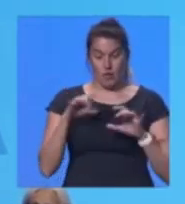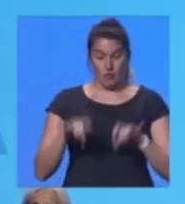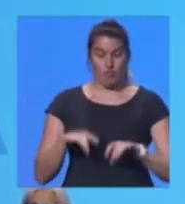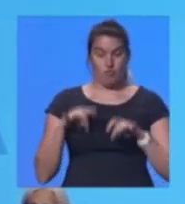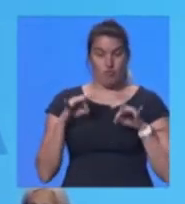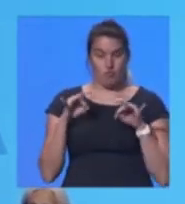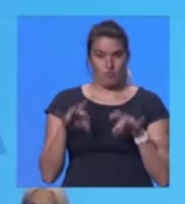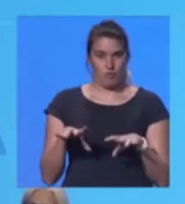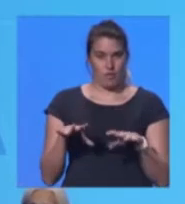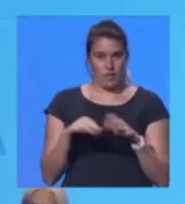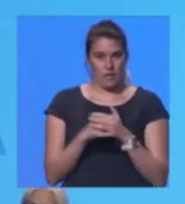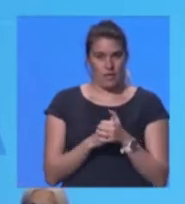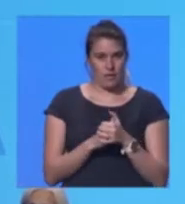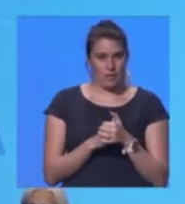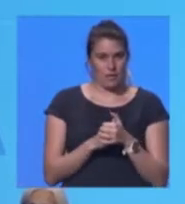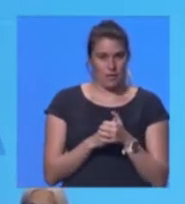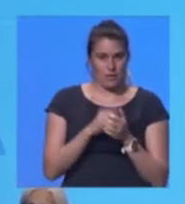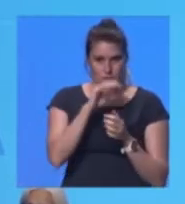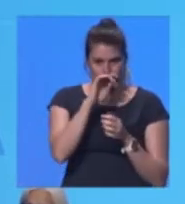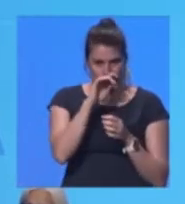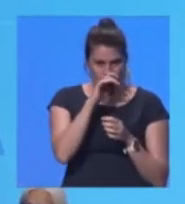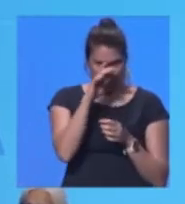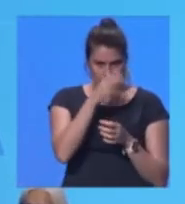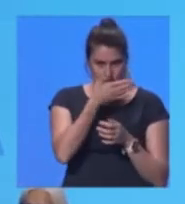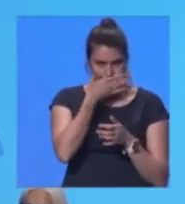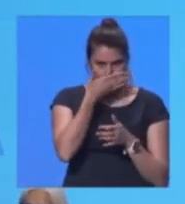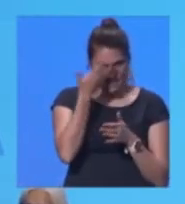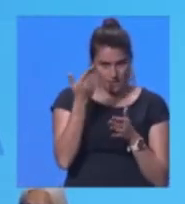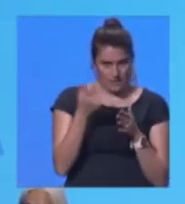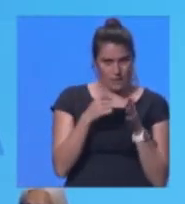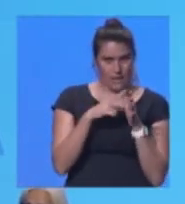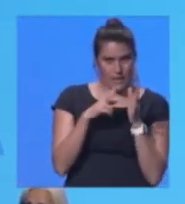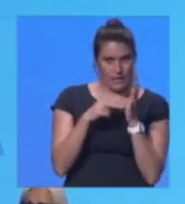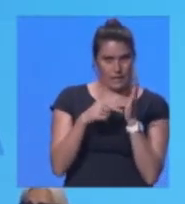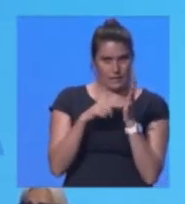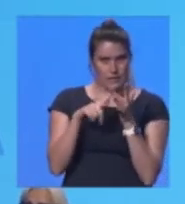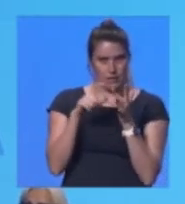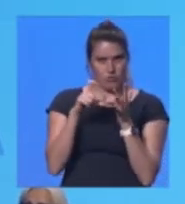there's a moratorium on nuclear. That's the Antichrist.